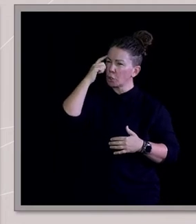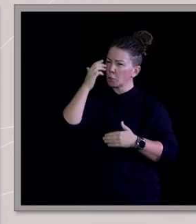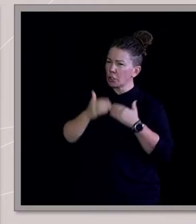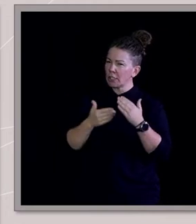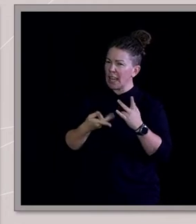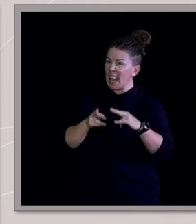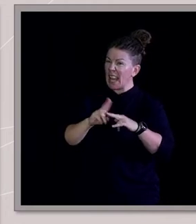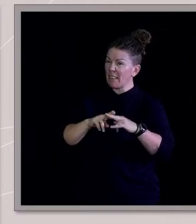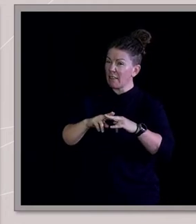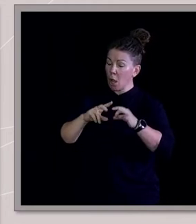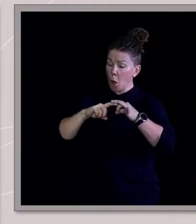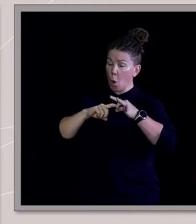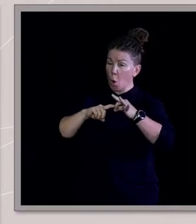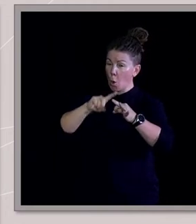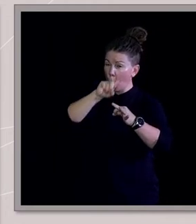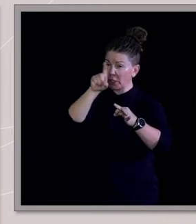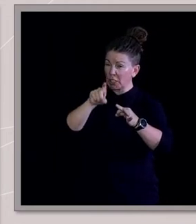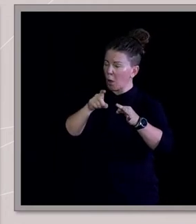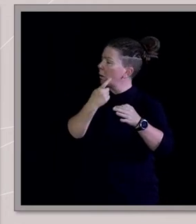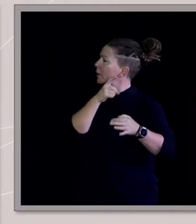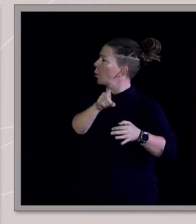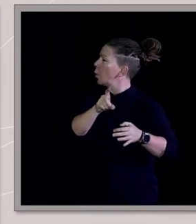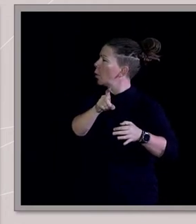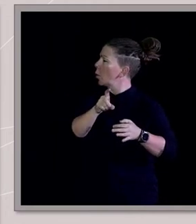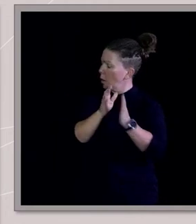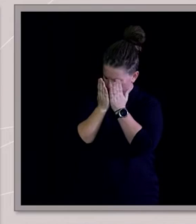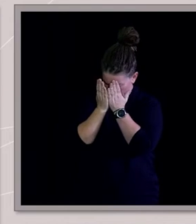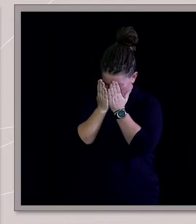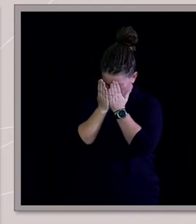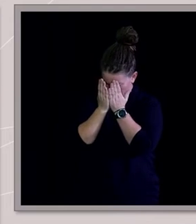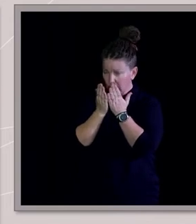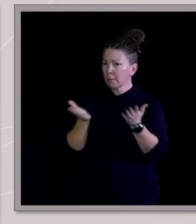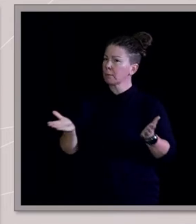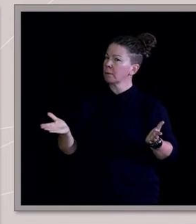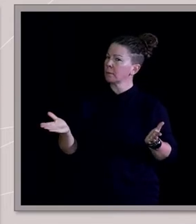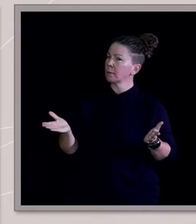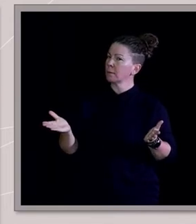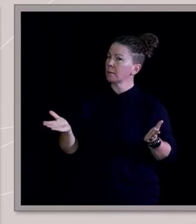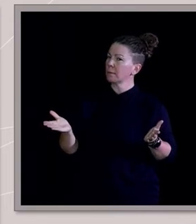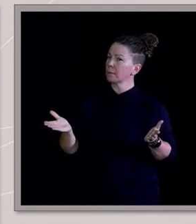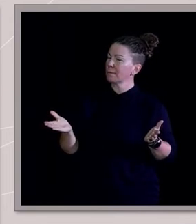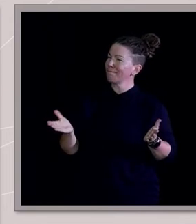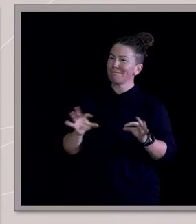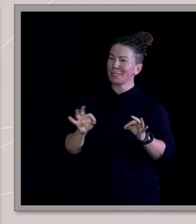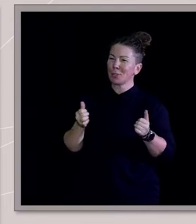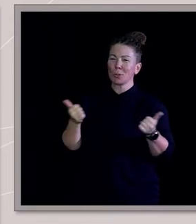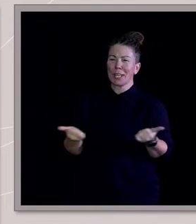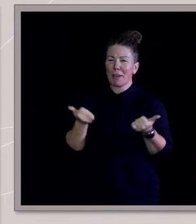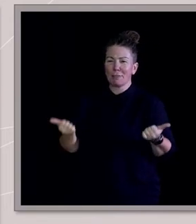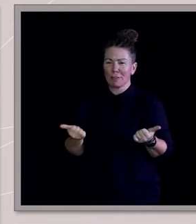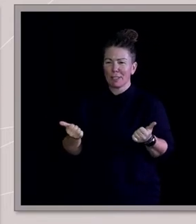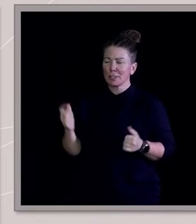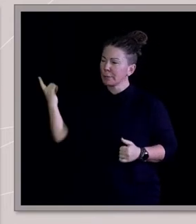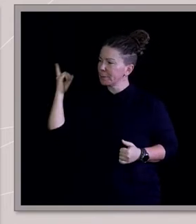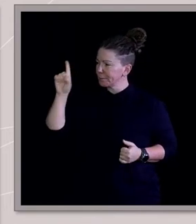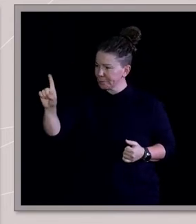you question something, you ignore it and just keep praying. I just, that just wasn't good enough for me. And so a series of people came